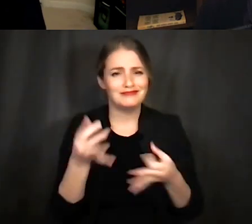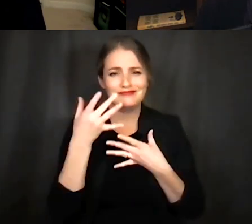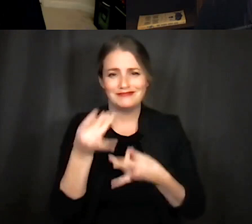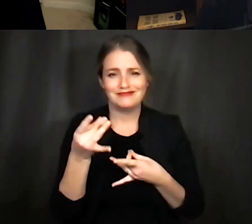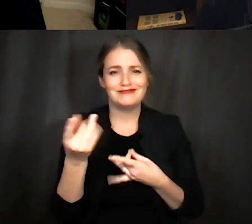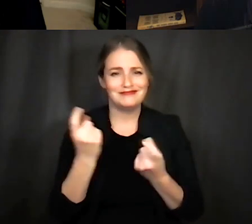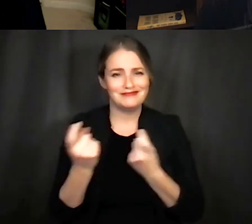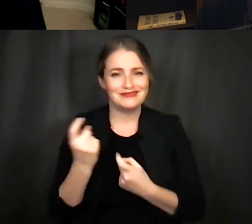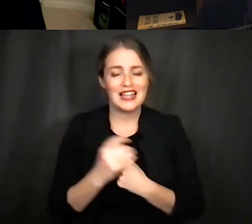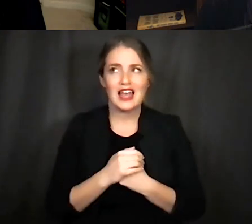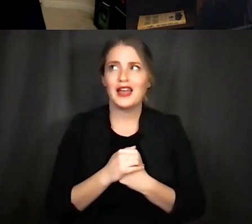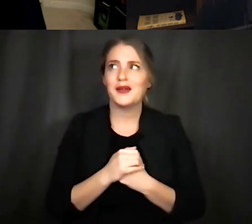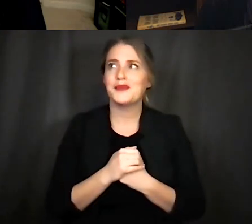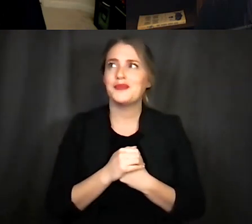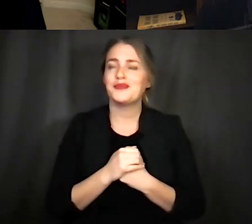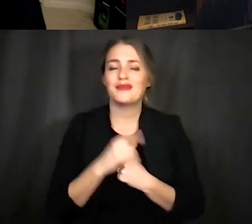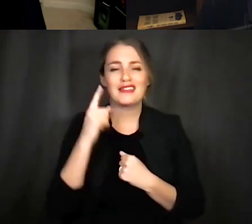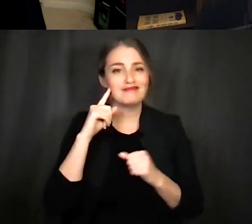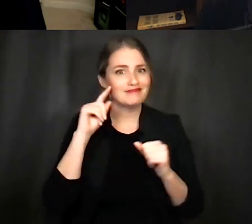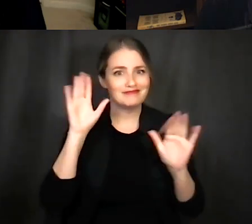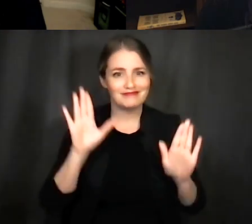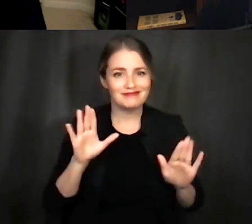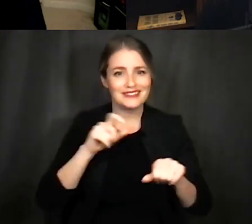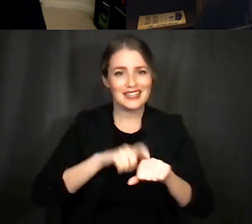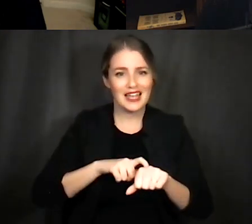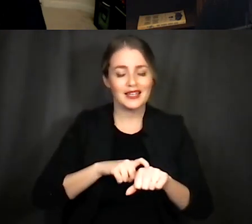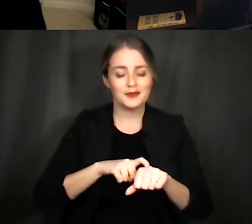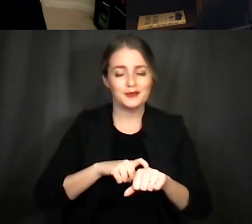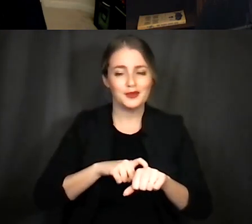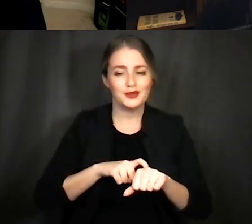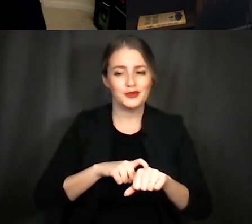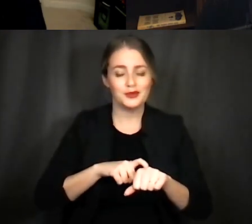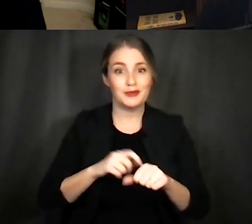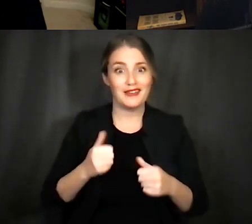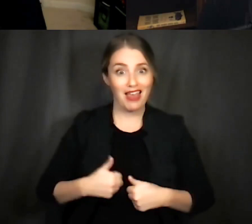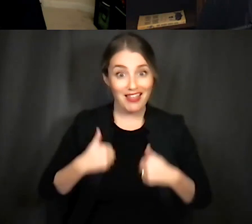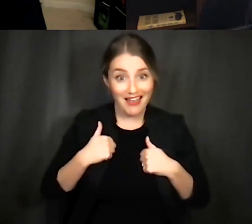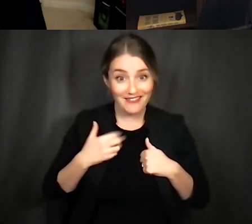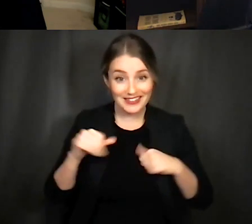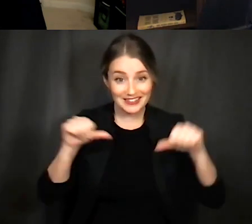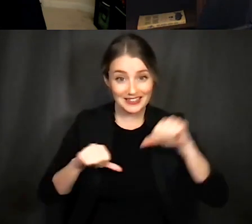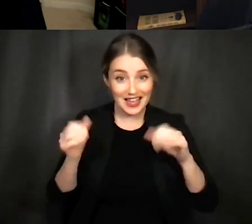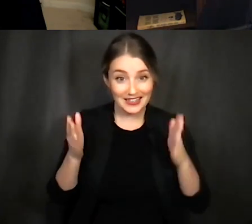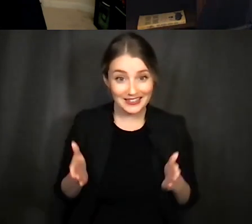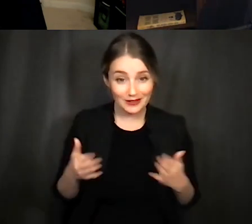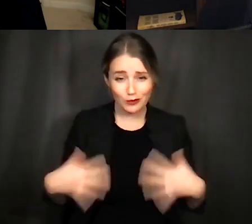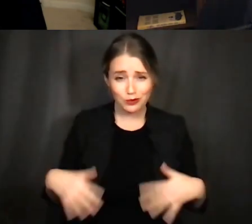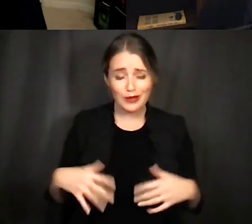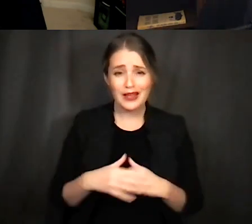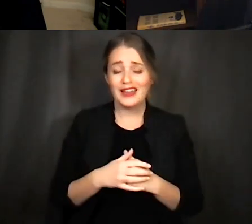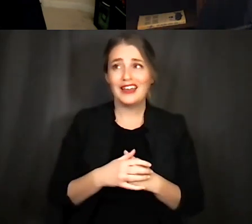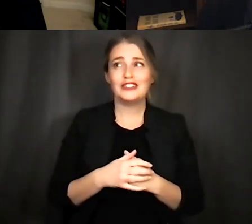I really I think this is a fantastic time to to be alive and to be a scientist because there is so